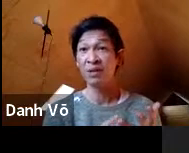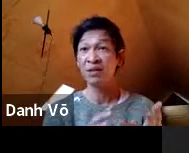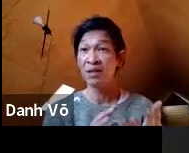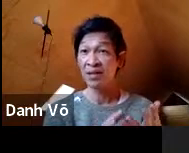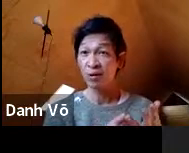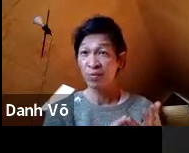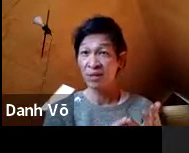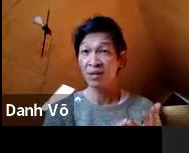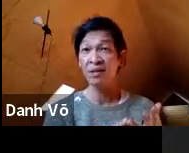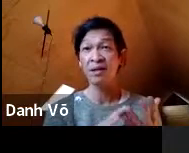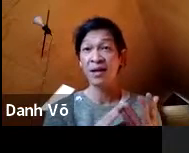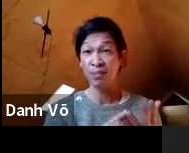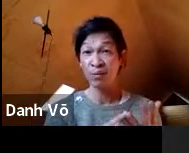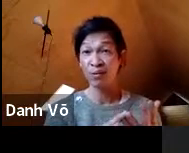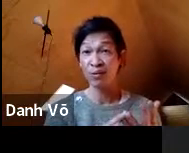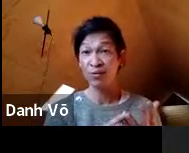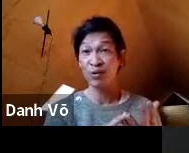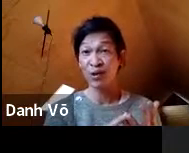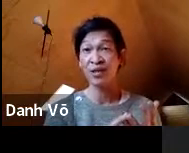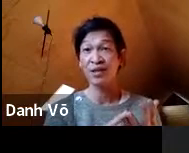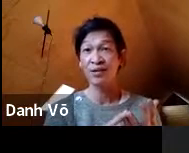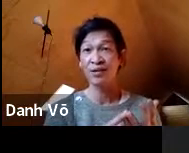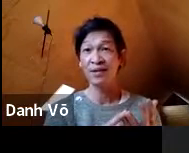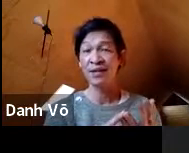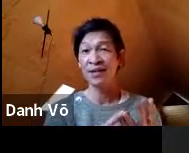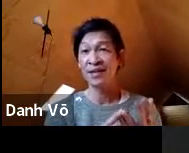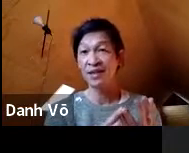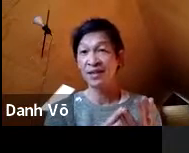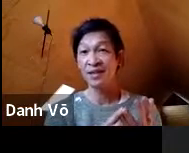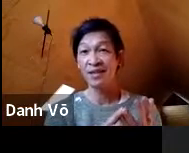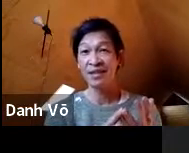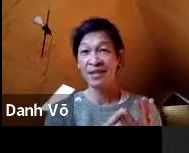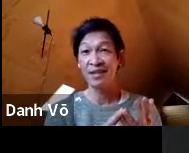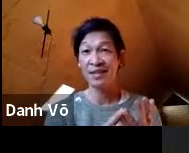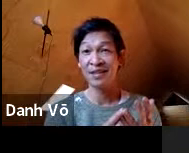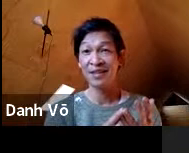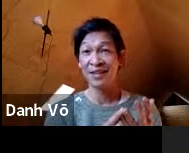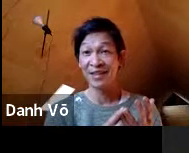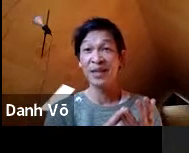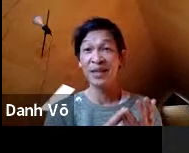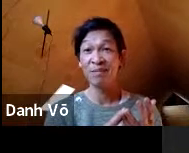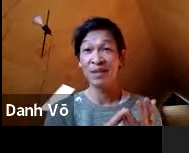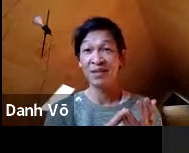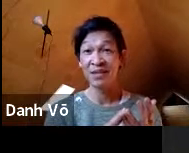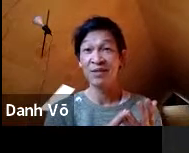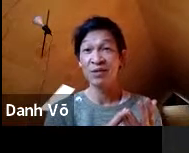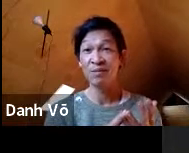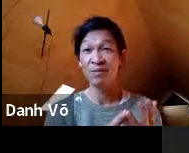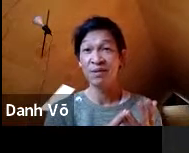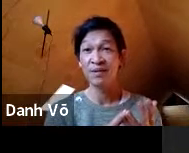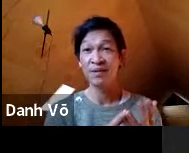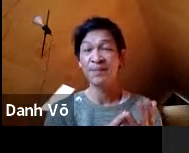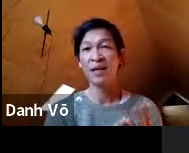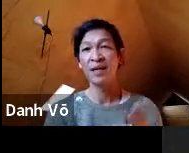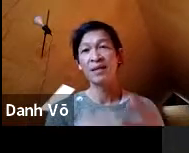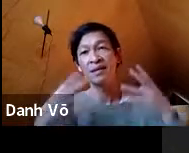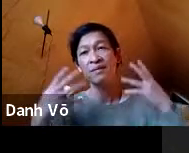intelligent, because then they could be sent abroad to study, and that became a status.